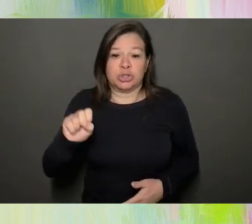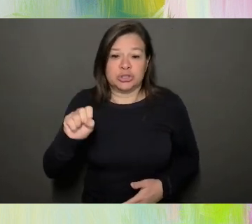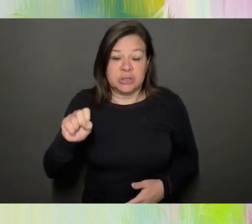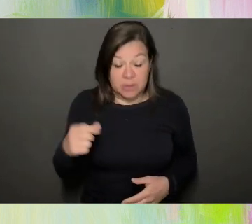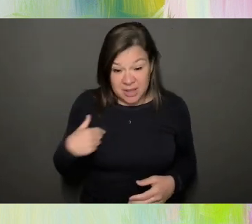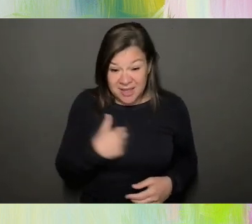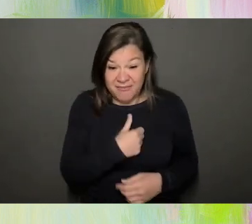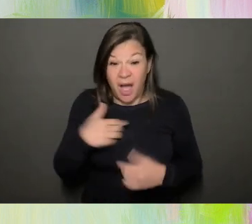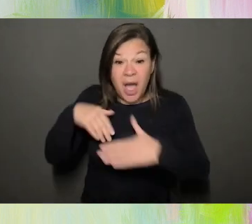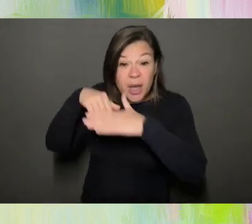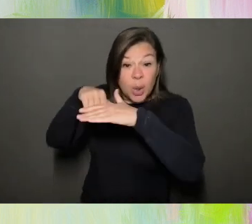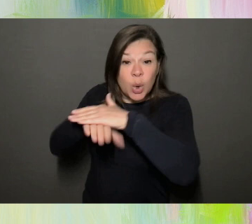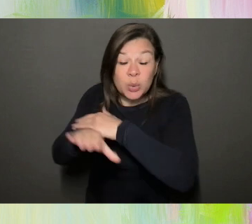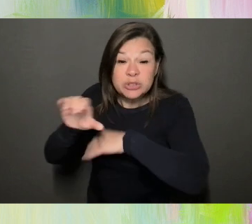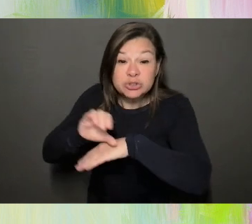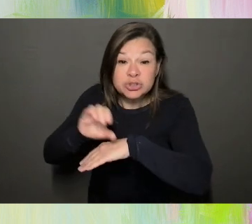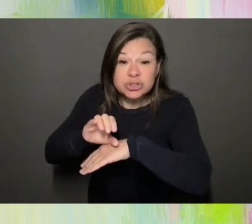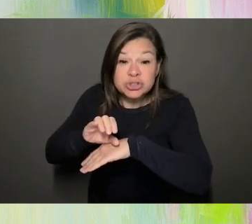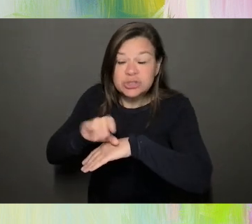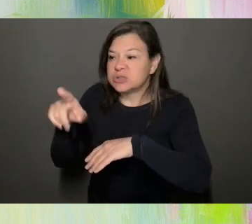away. They go somewhere else.